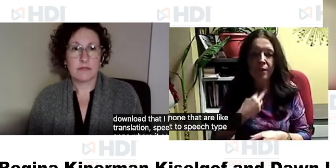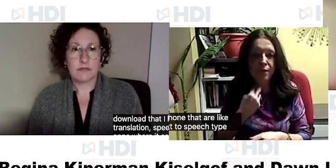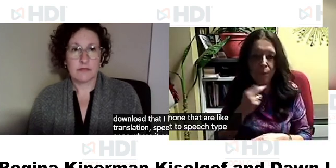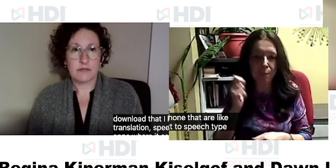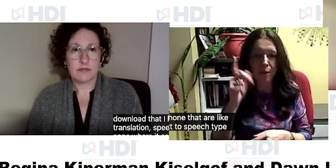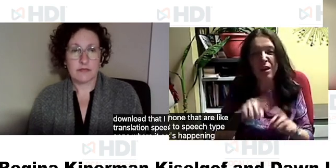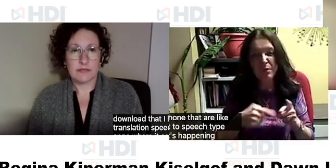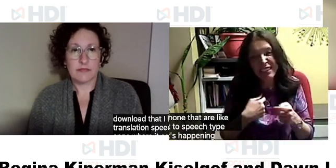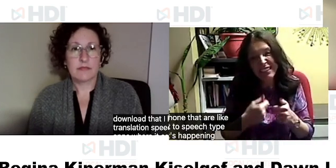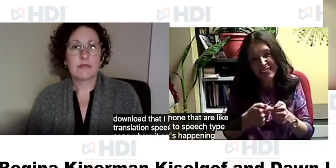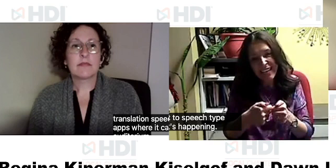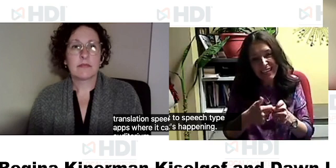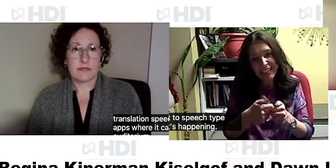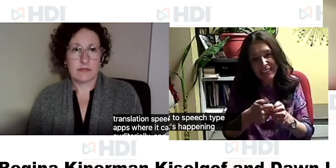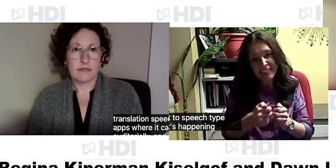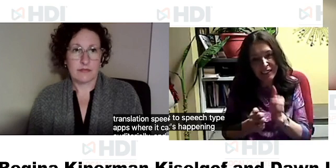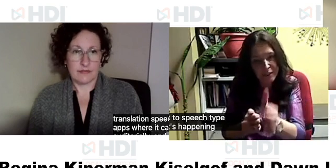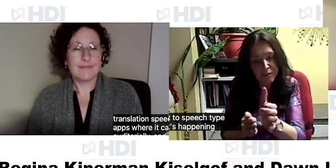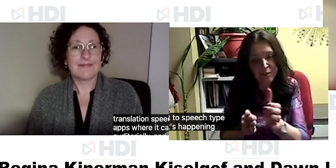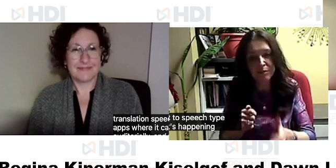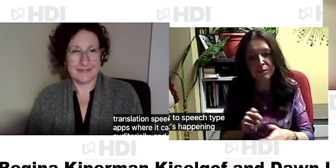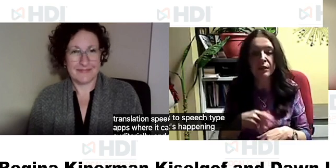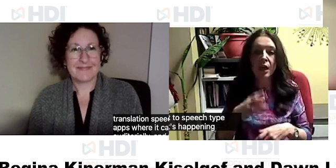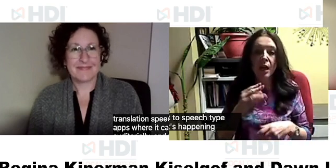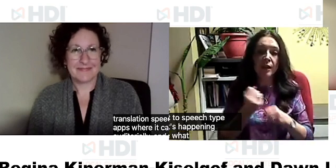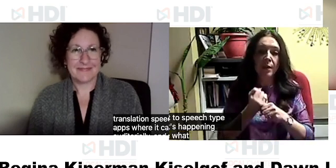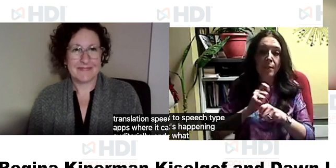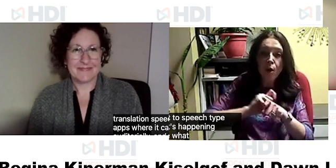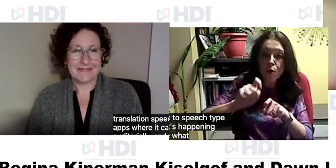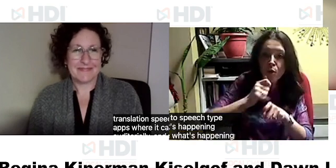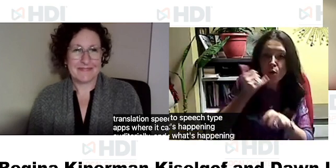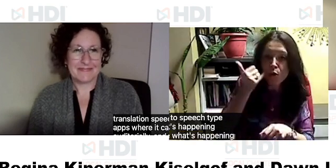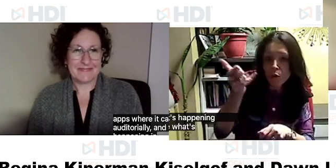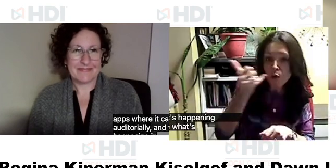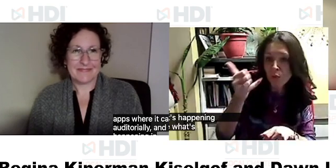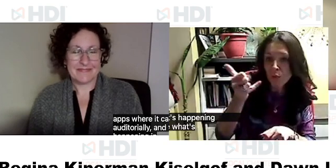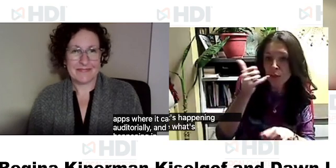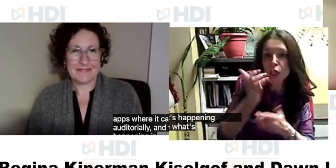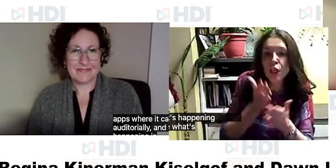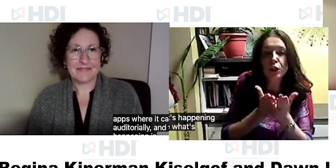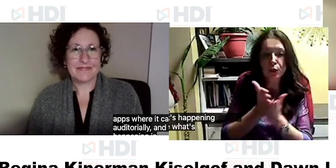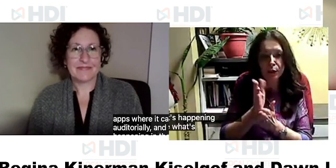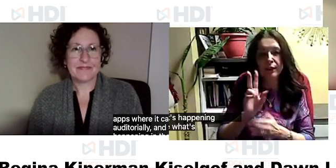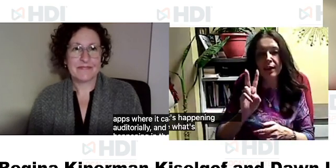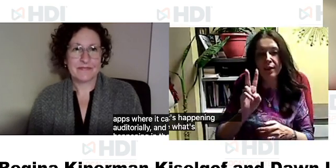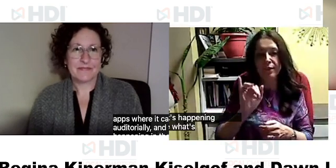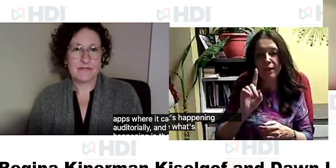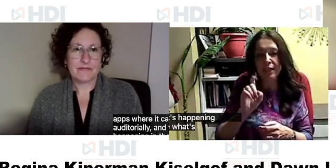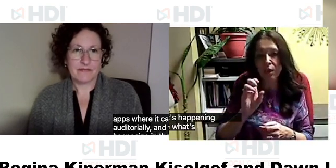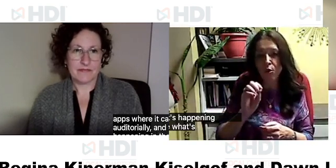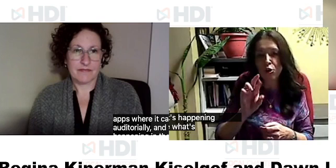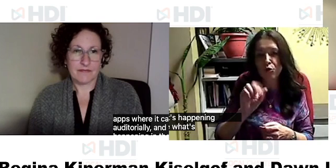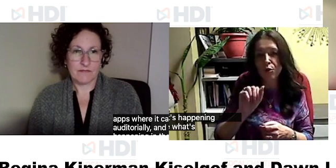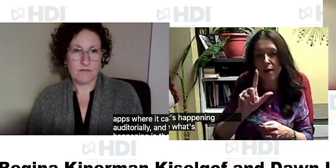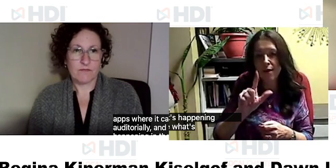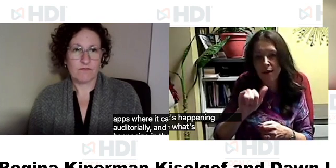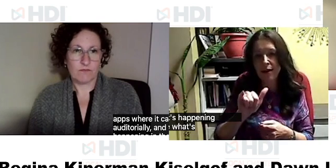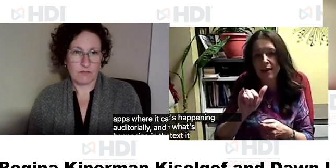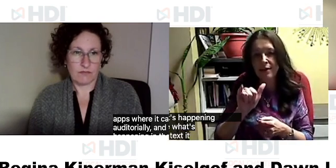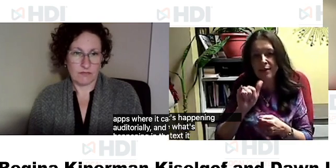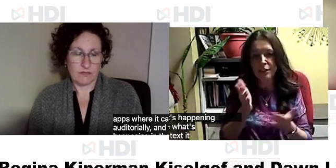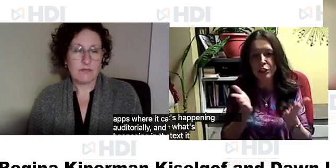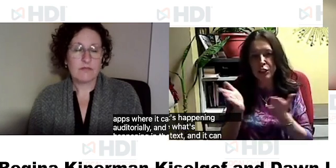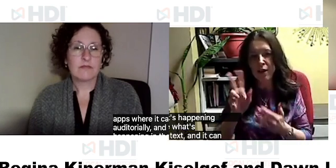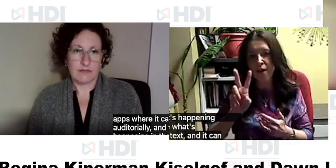happening auditorily and then show me what's happening in um the text or i can text and it can